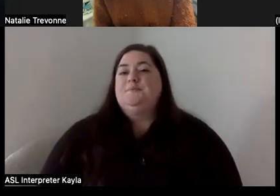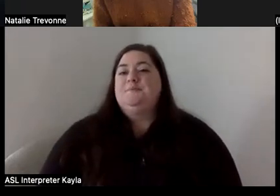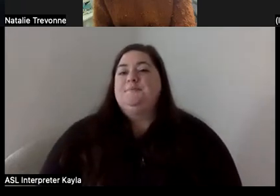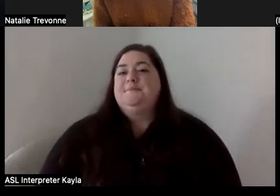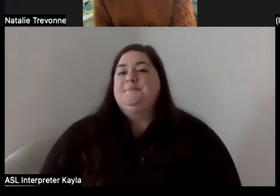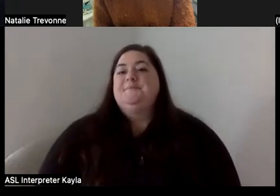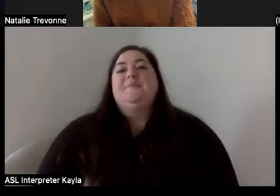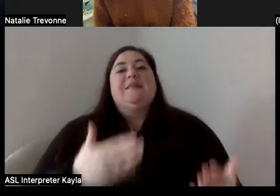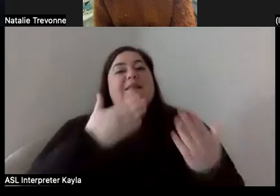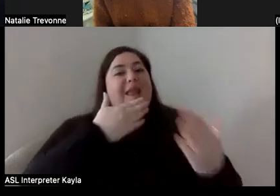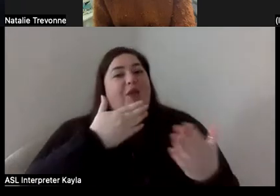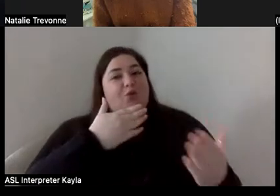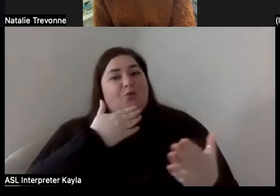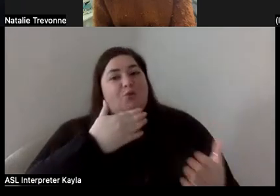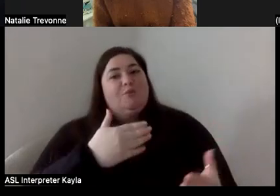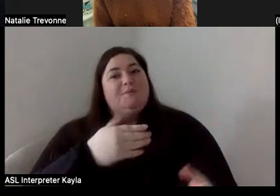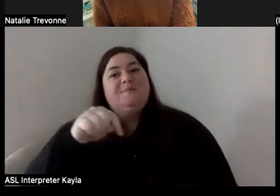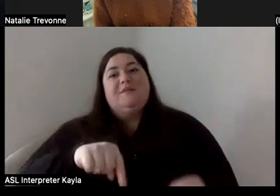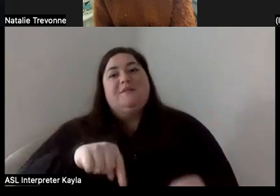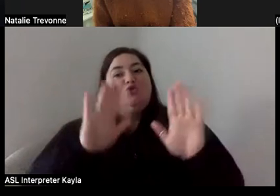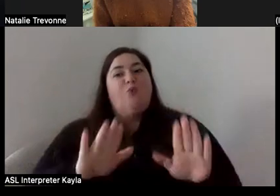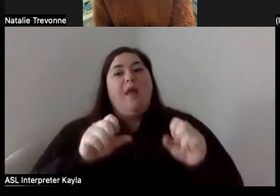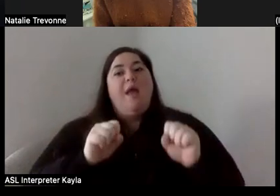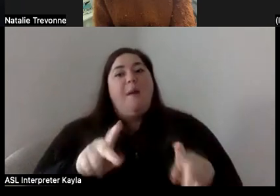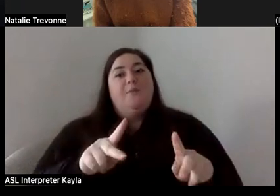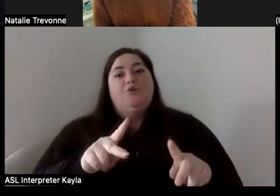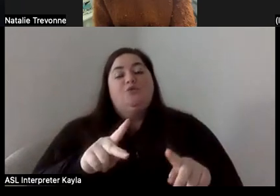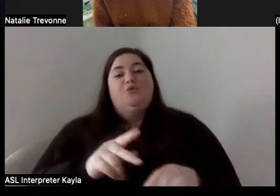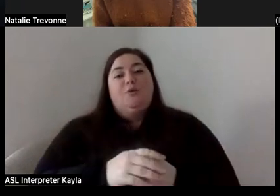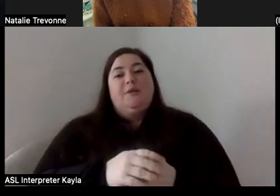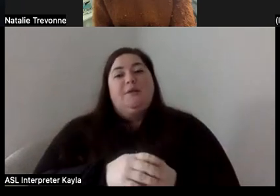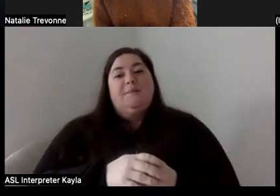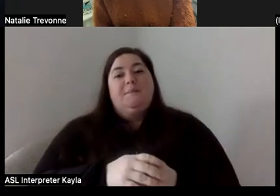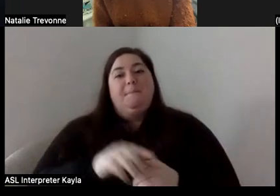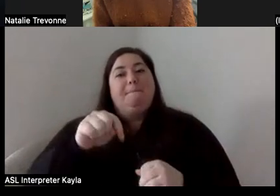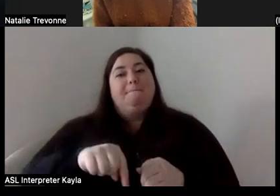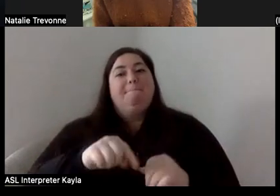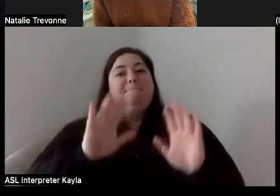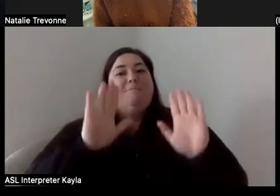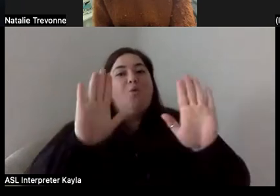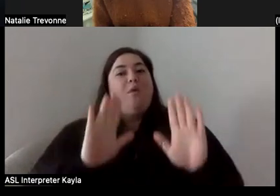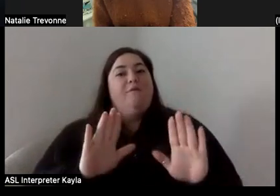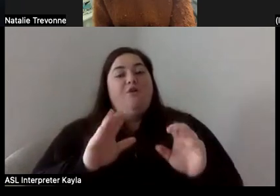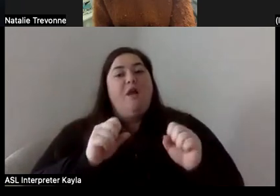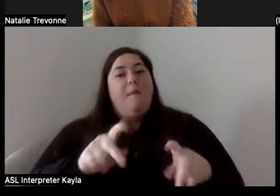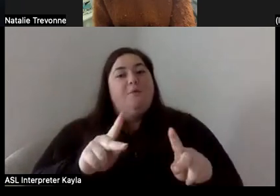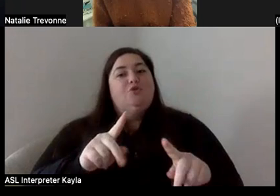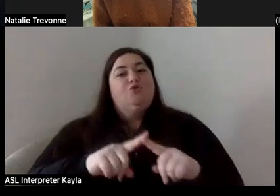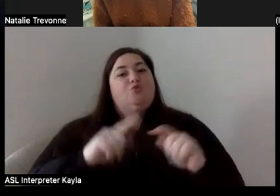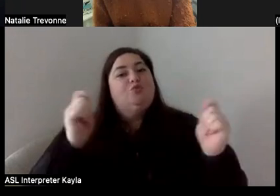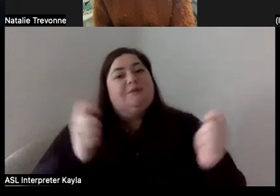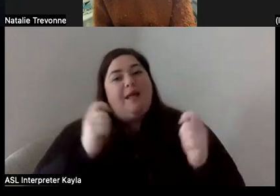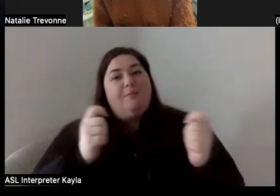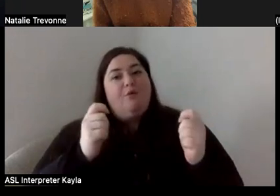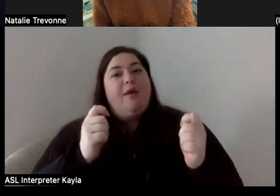Well, thank you. First of all, this is a great opportunity. This is a wonderful opportunity for to be celebrated